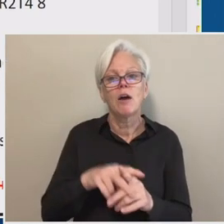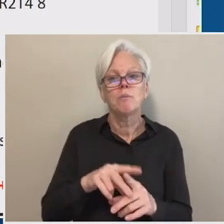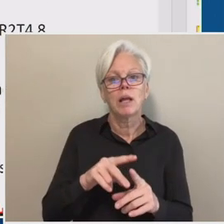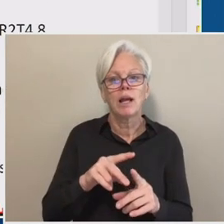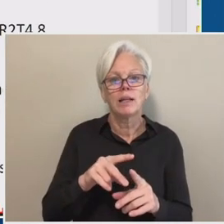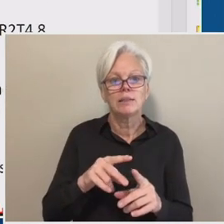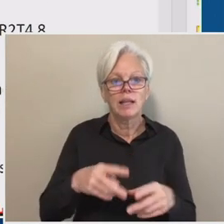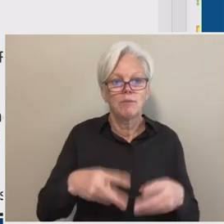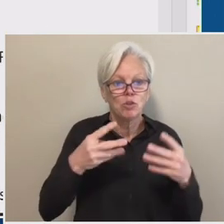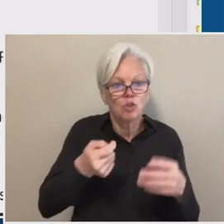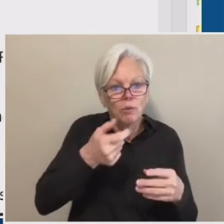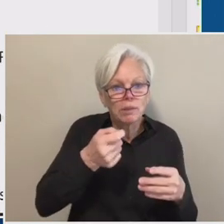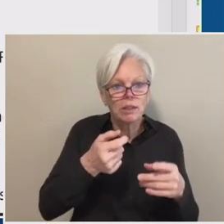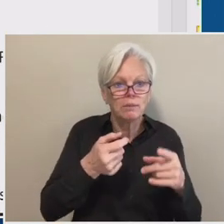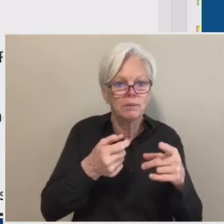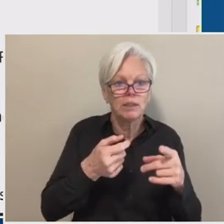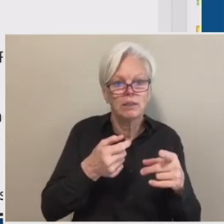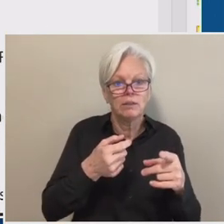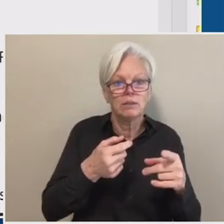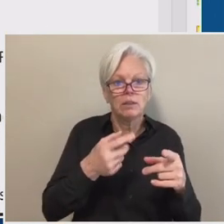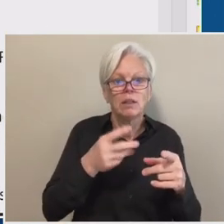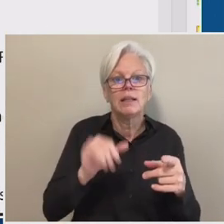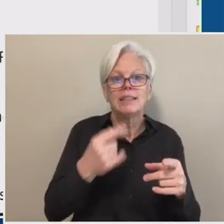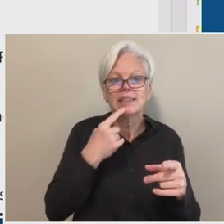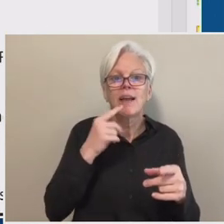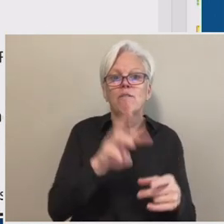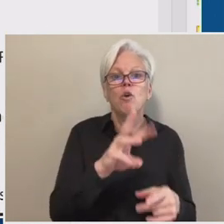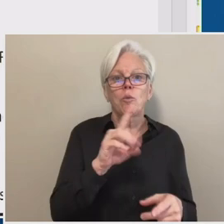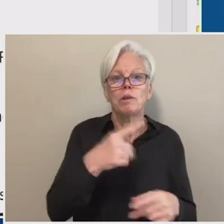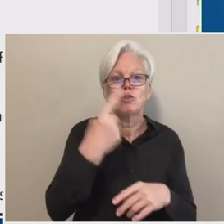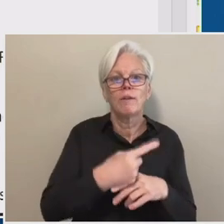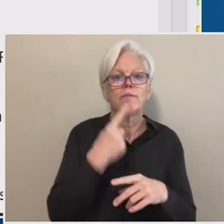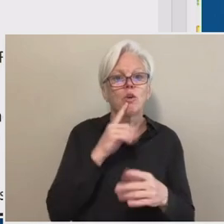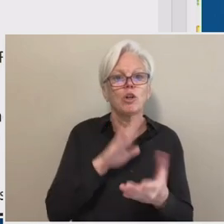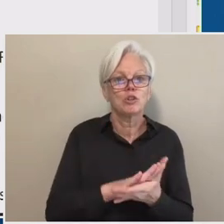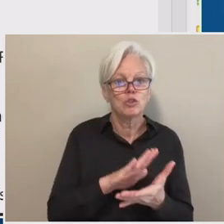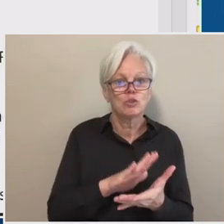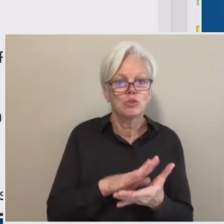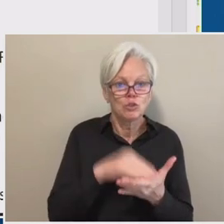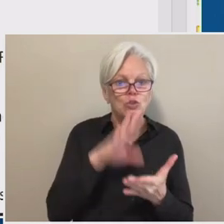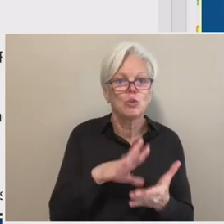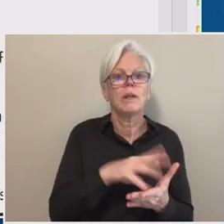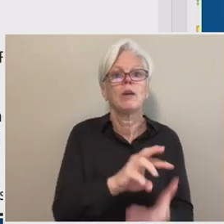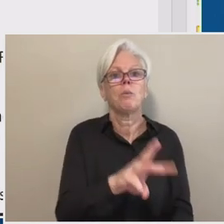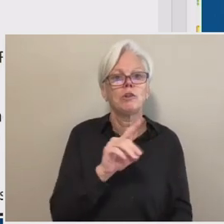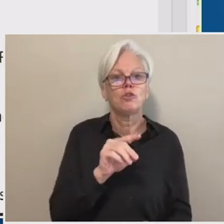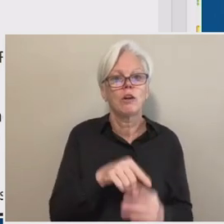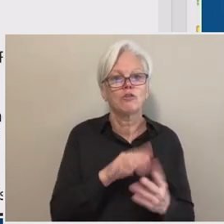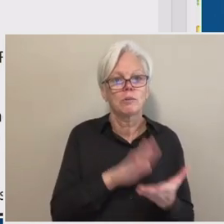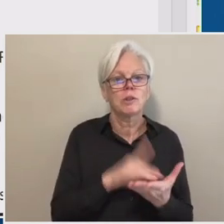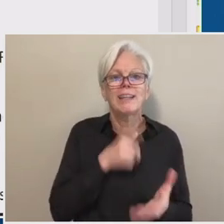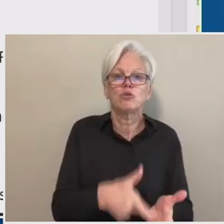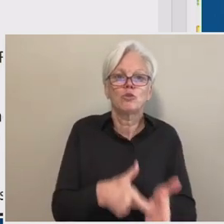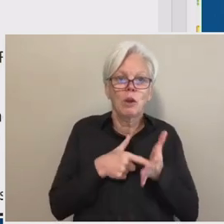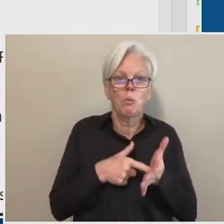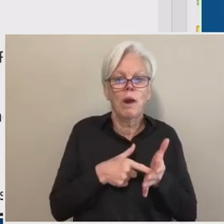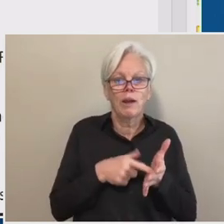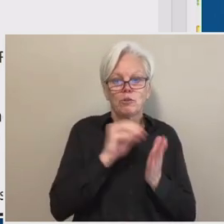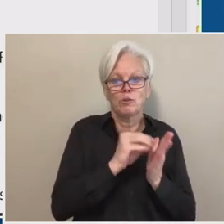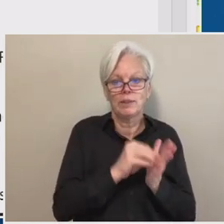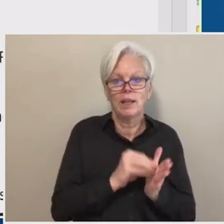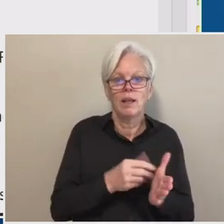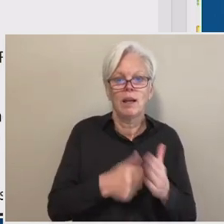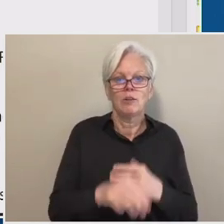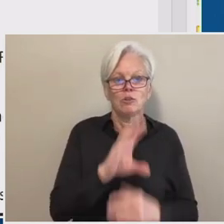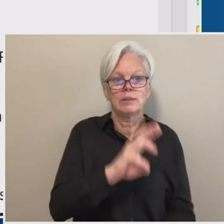tiny bit, Vanessa, for a moment, this is for the withdrawal date for a student who withdraws from an institution that is required to take attendance under 668